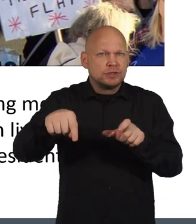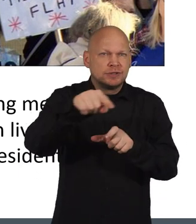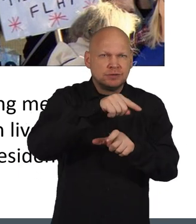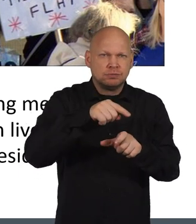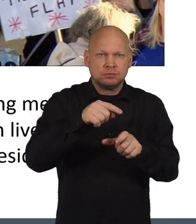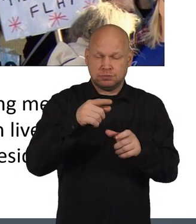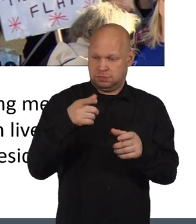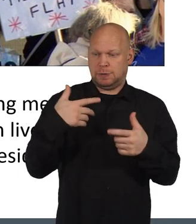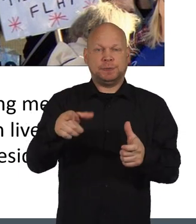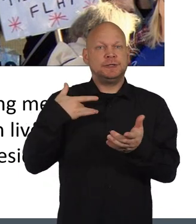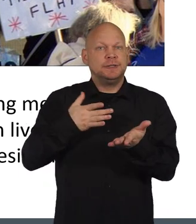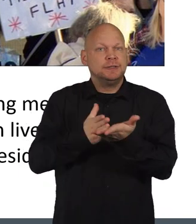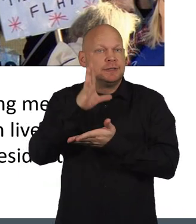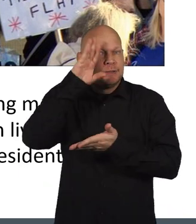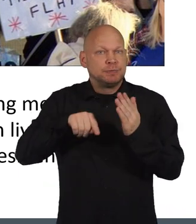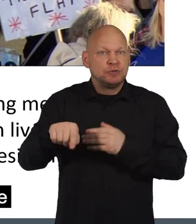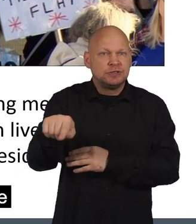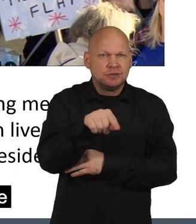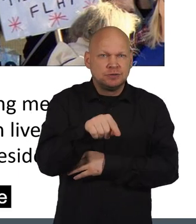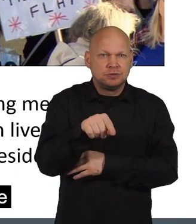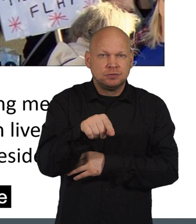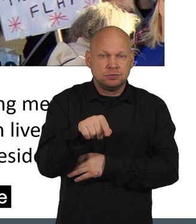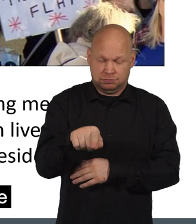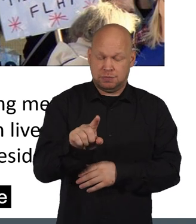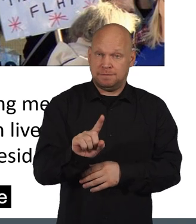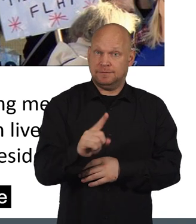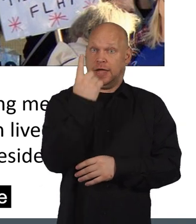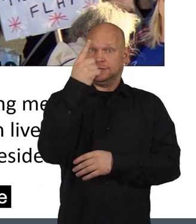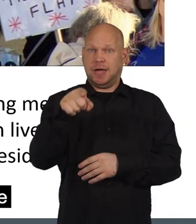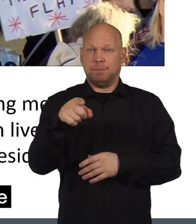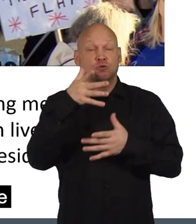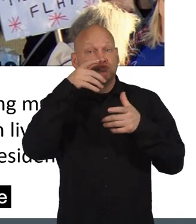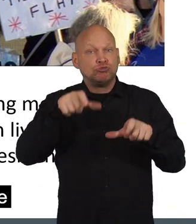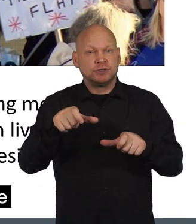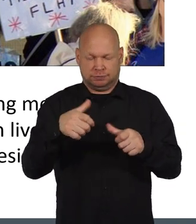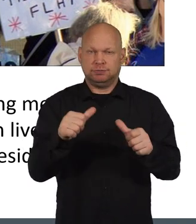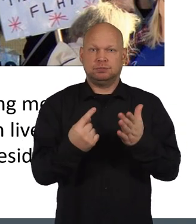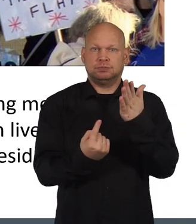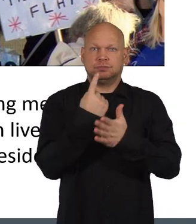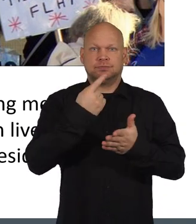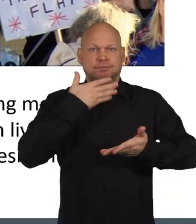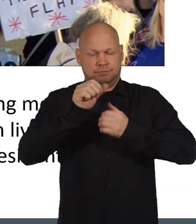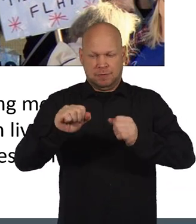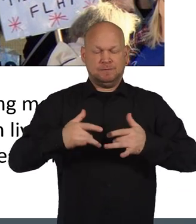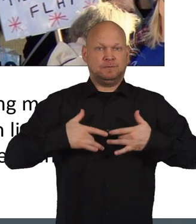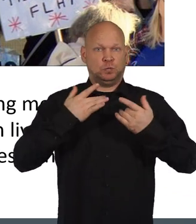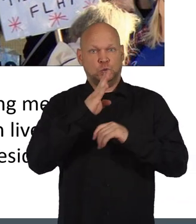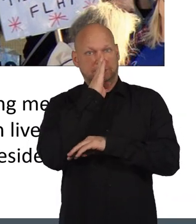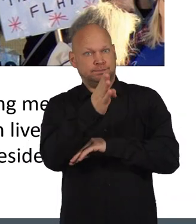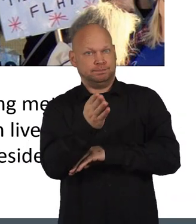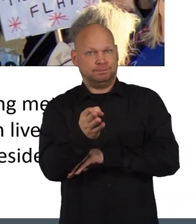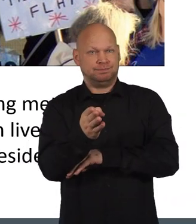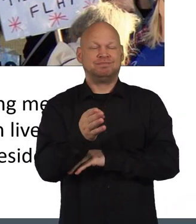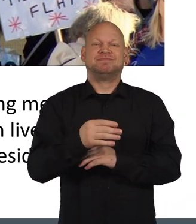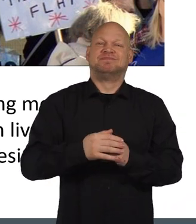lived experience of the service. So this was the first time residents had a chance to give their views directly.